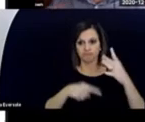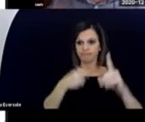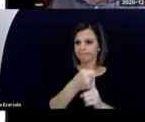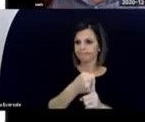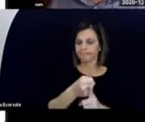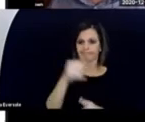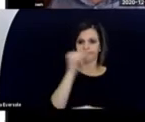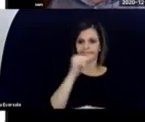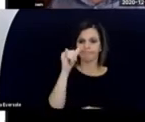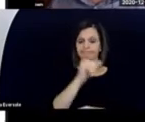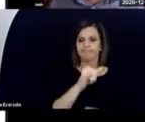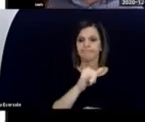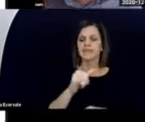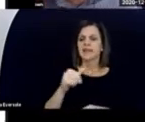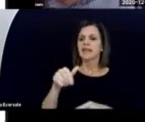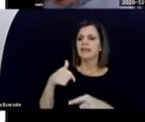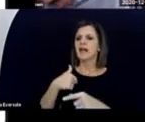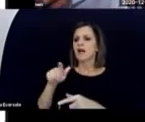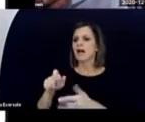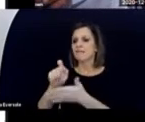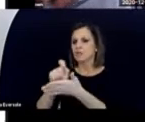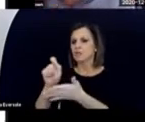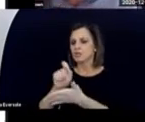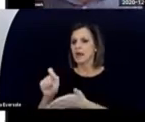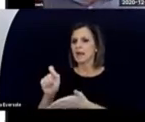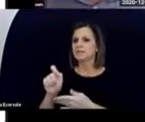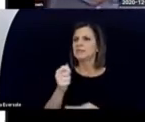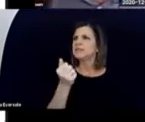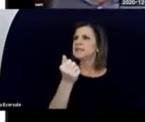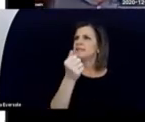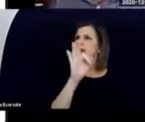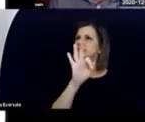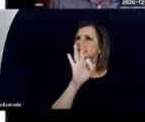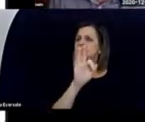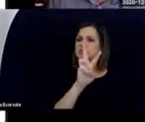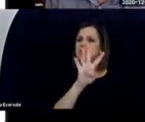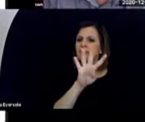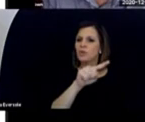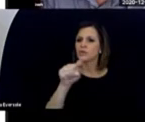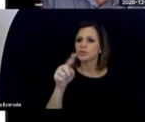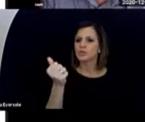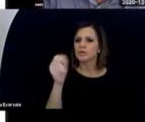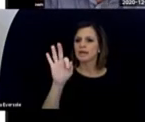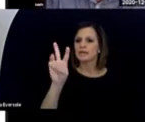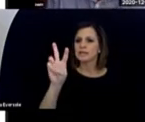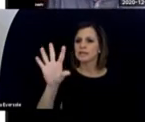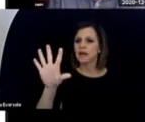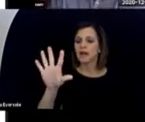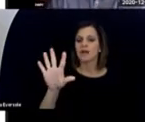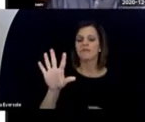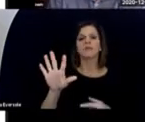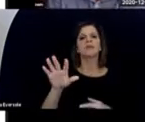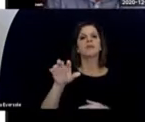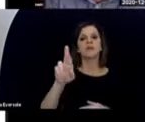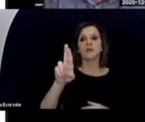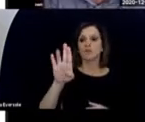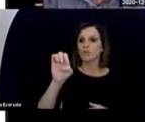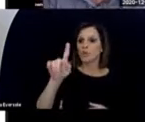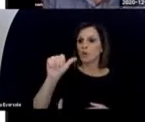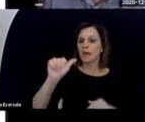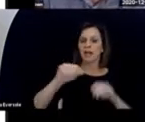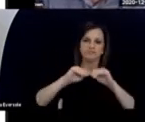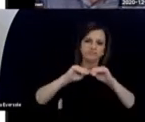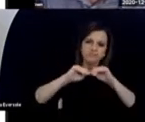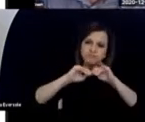And in 19, I had to make a note of this, 64 to 65, there was a huge rubella